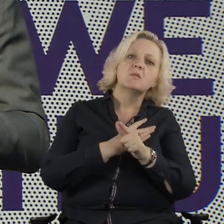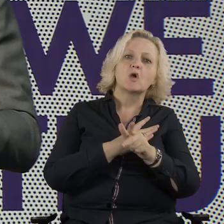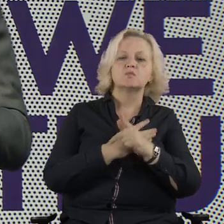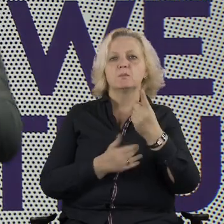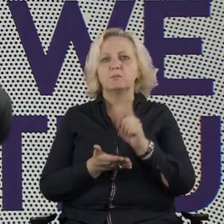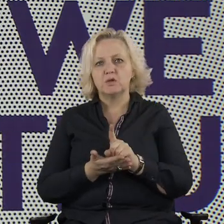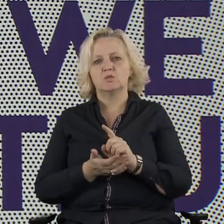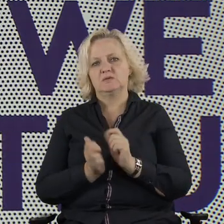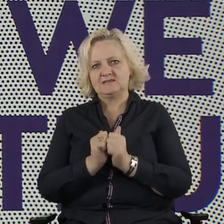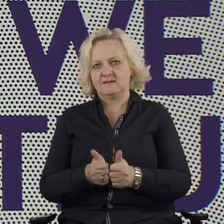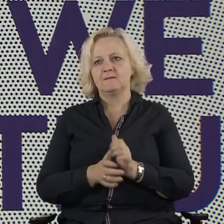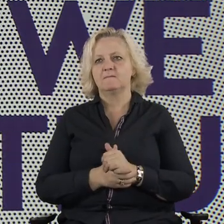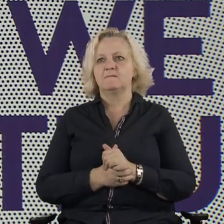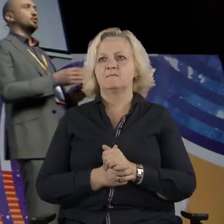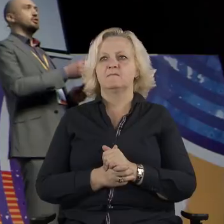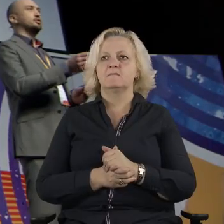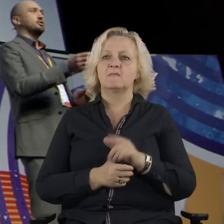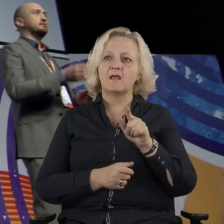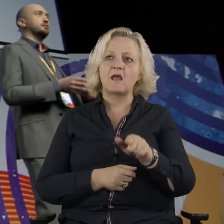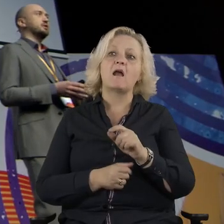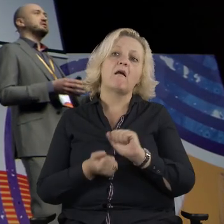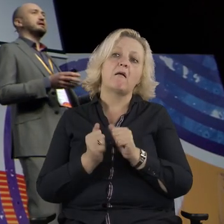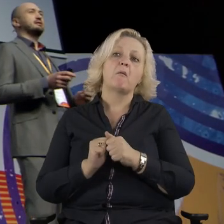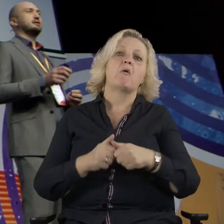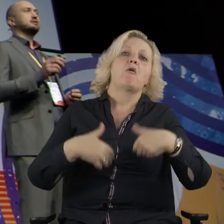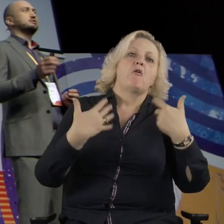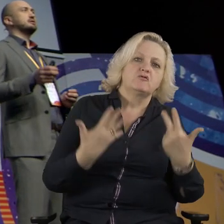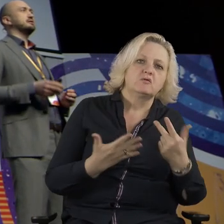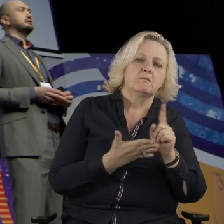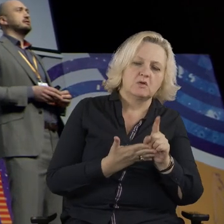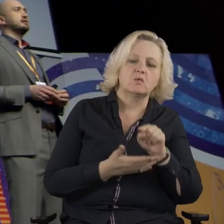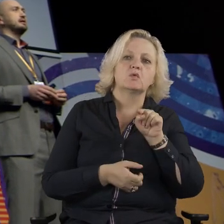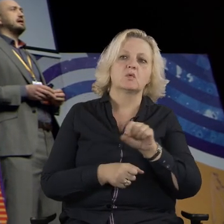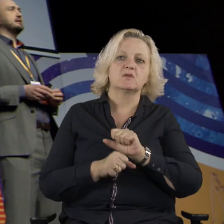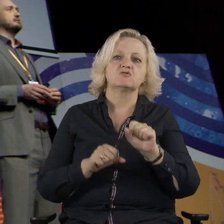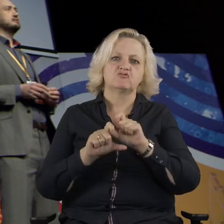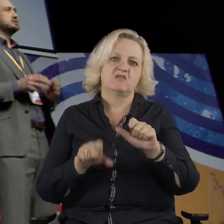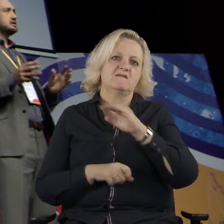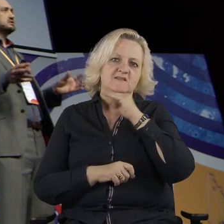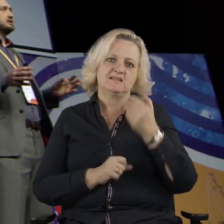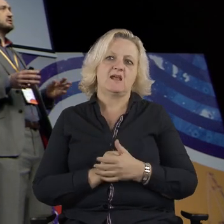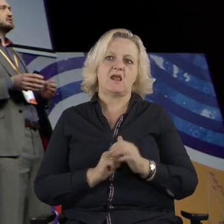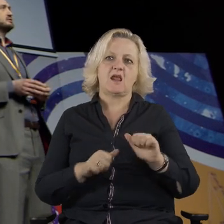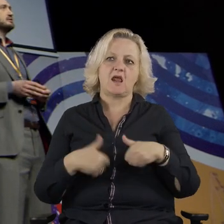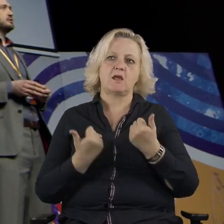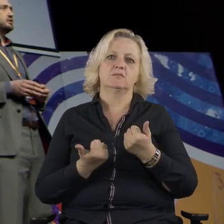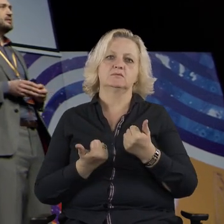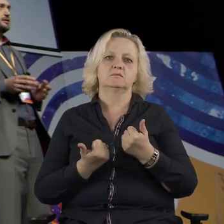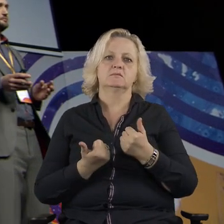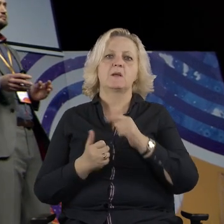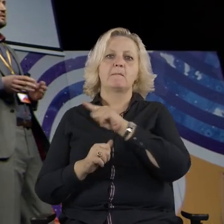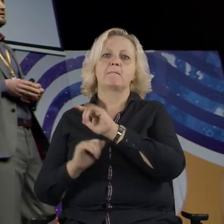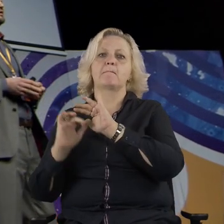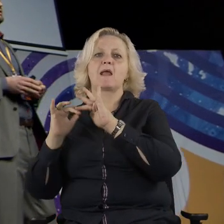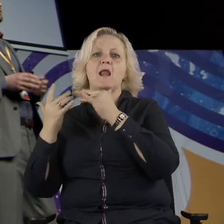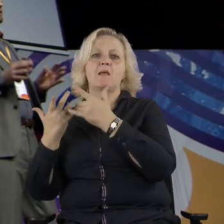to walk with a parliamentarian door to door from one meeting to another and discuss things that really